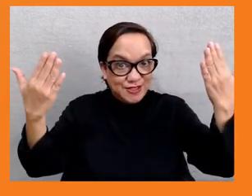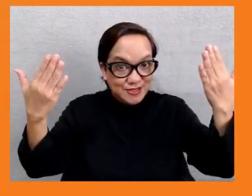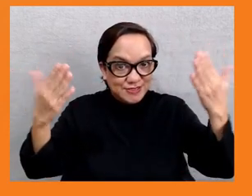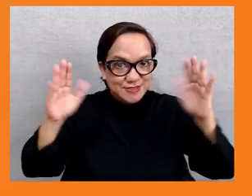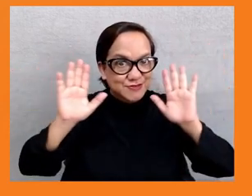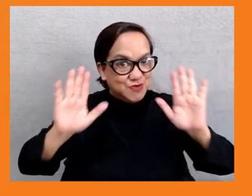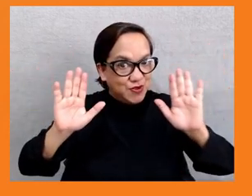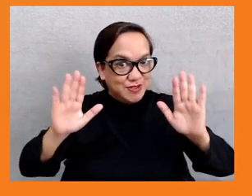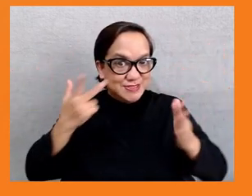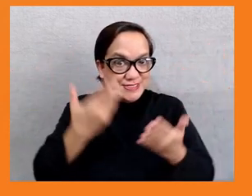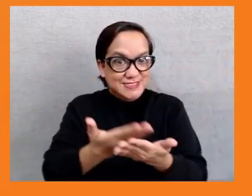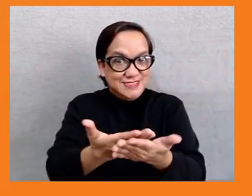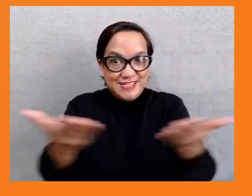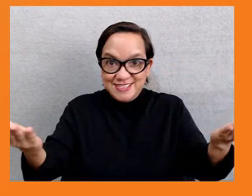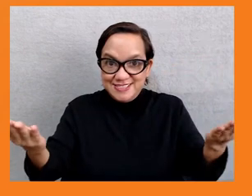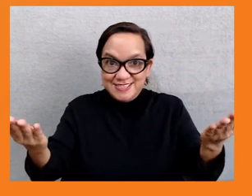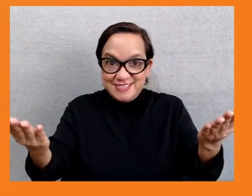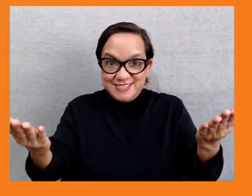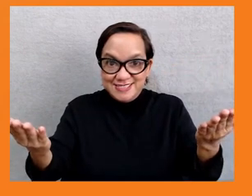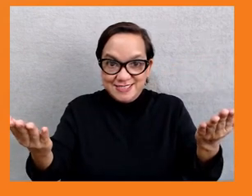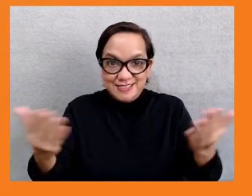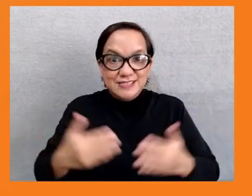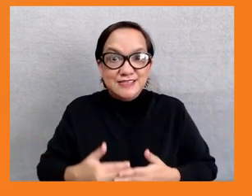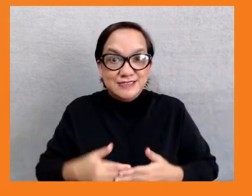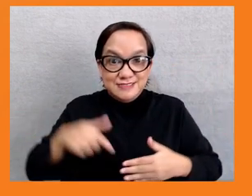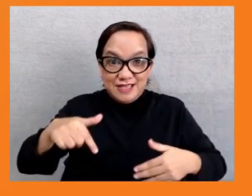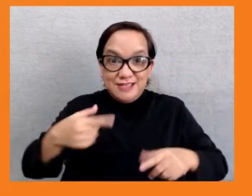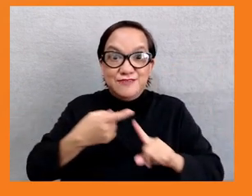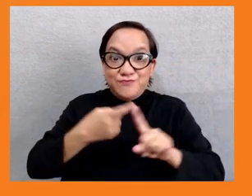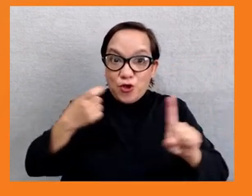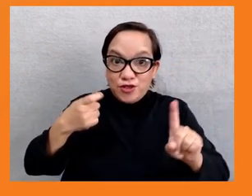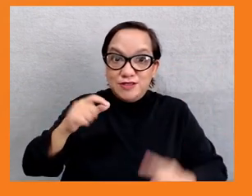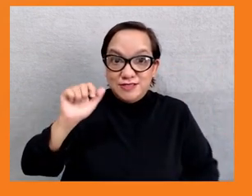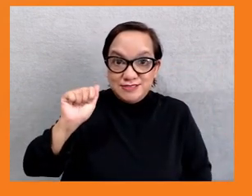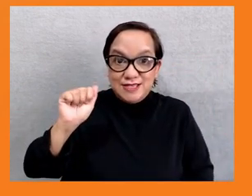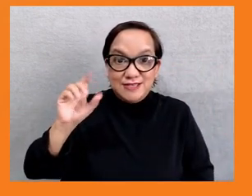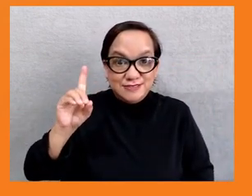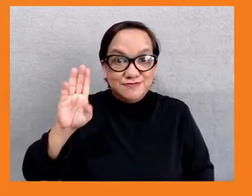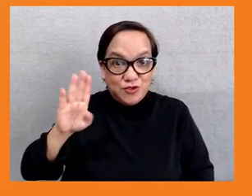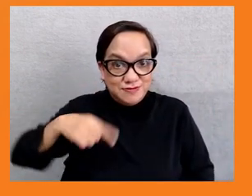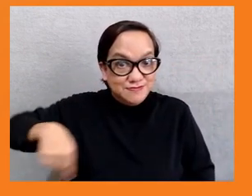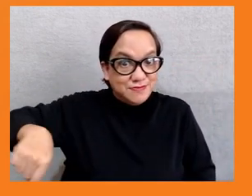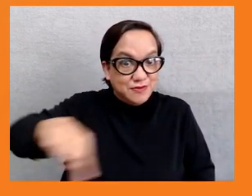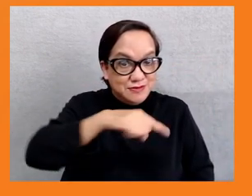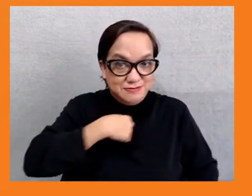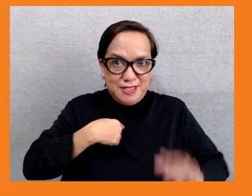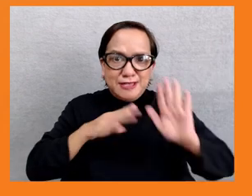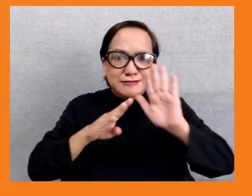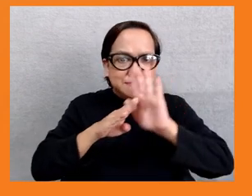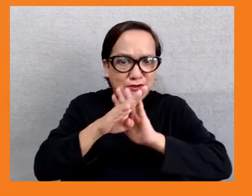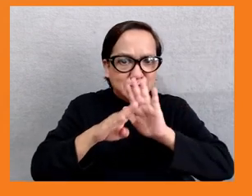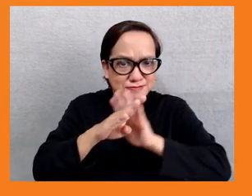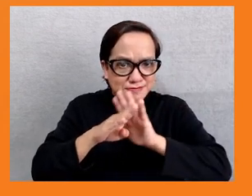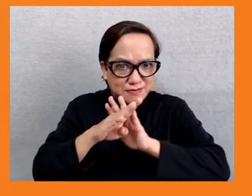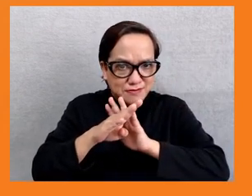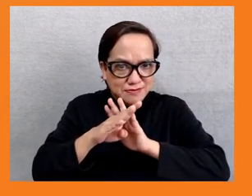on behalf of the Asian Development Bank and all of us in this development space, I would like to welcome everyone, especially our Civil Society